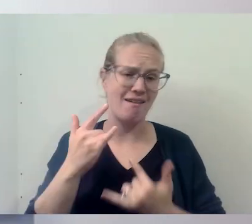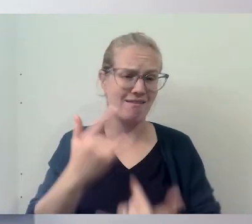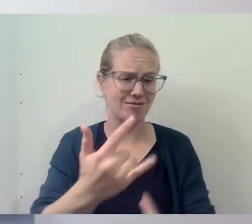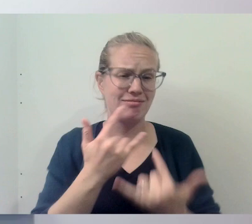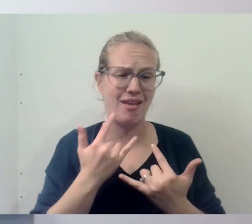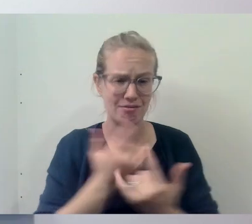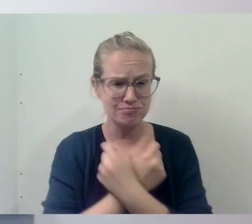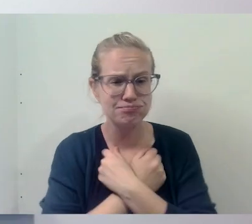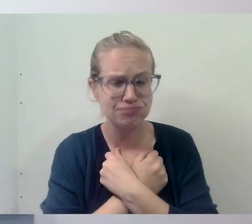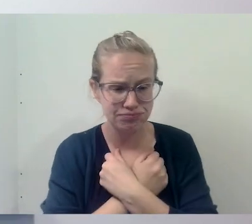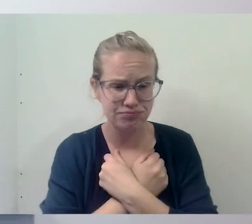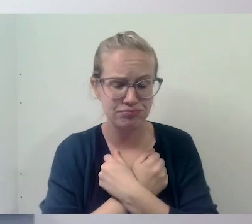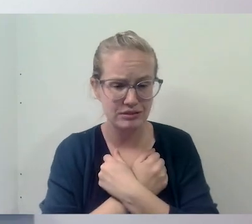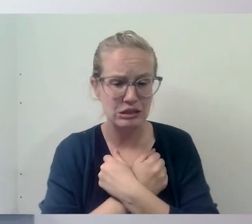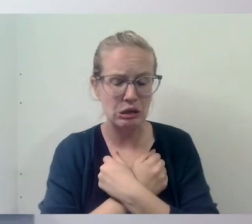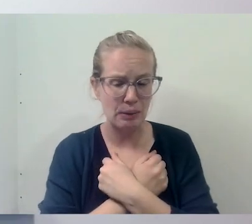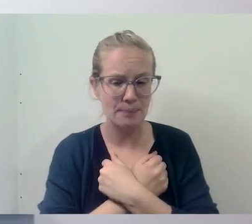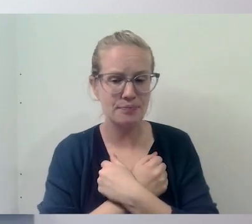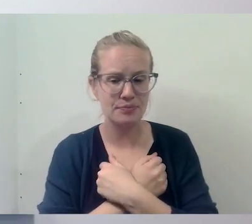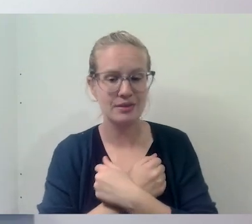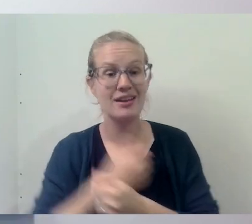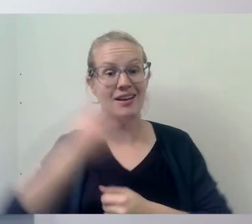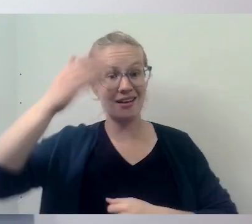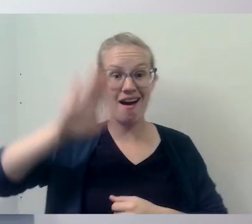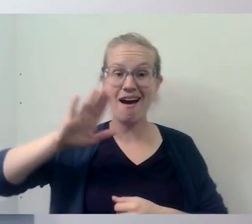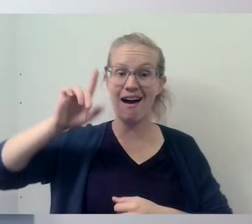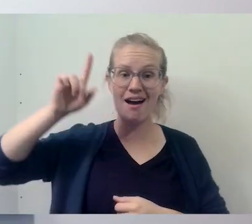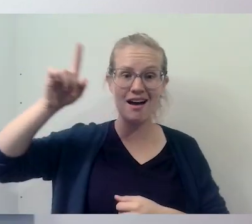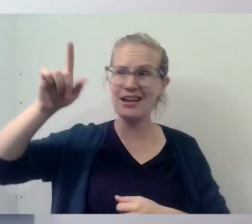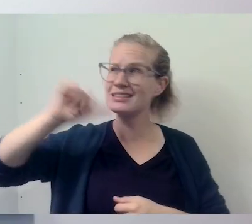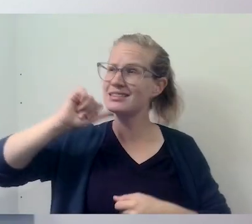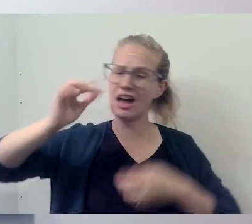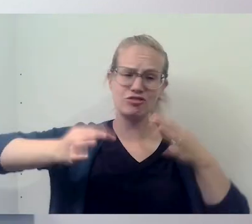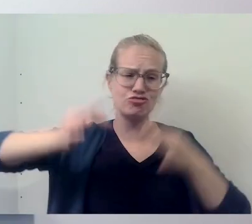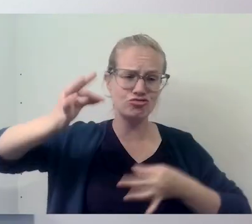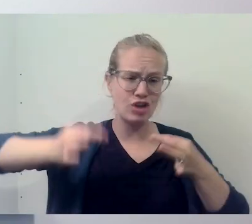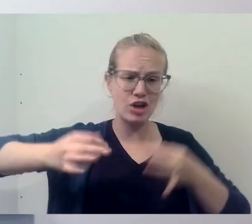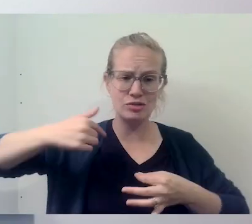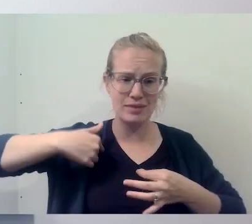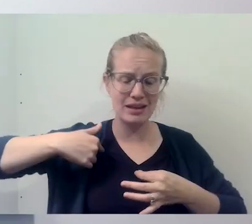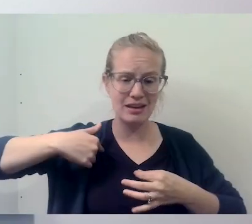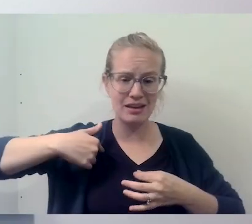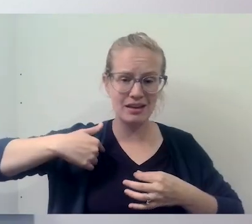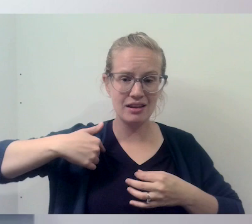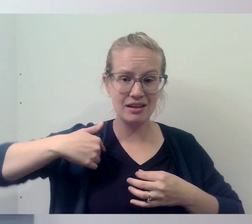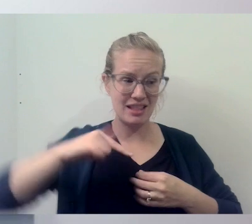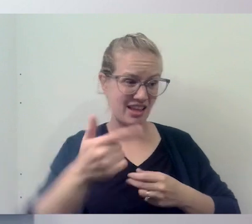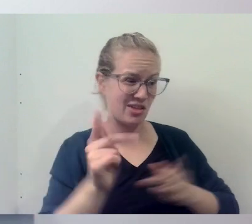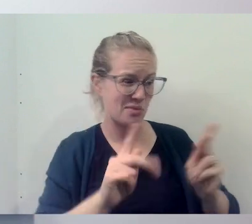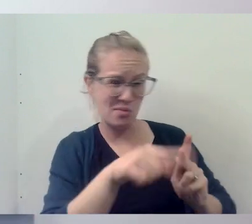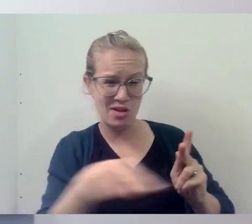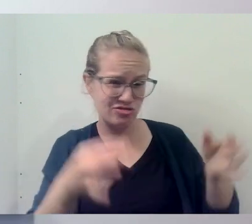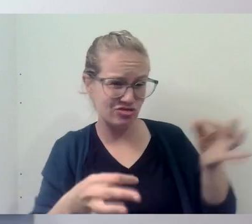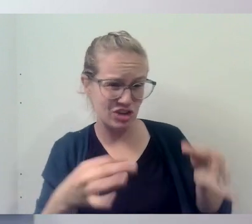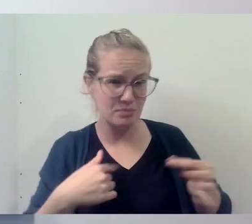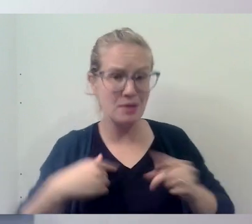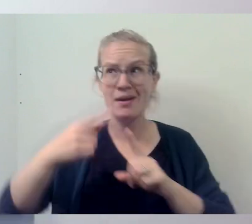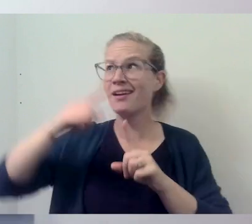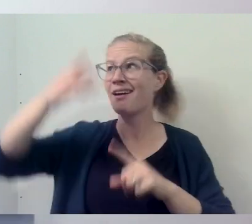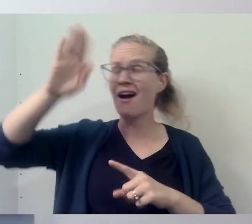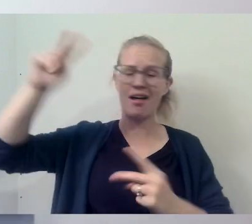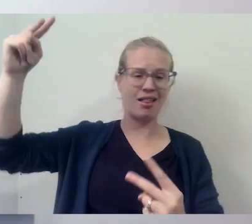you know? And so, uh, and so, that, that God does not judge me as the others would judge me, you know, because